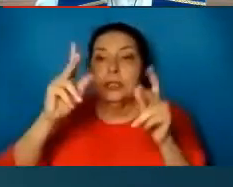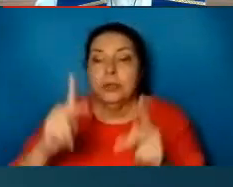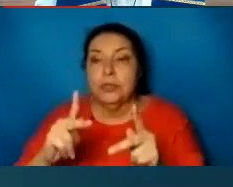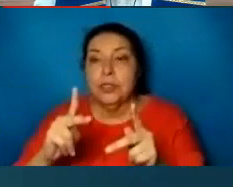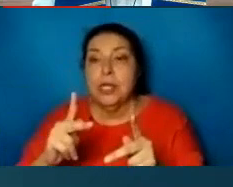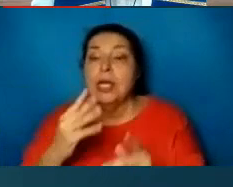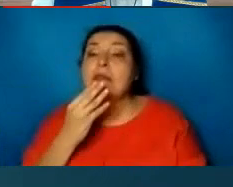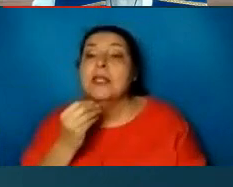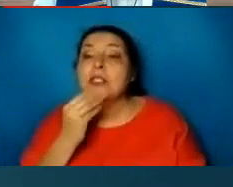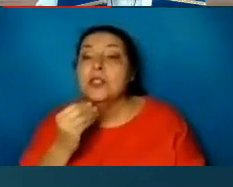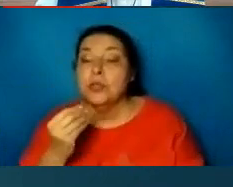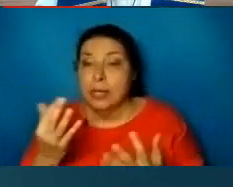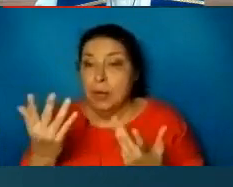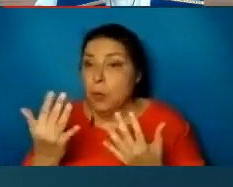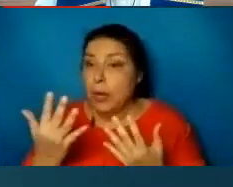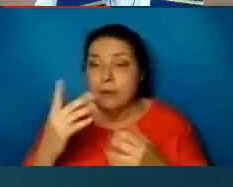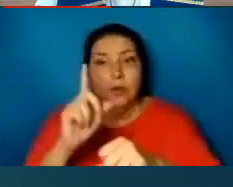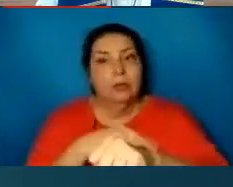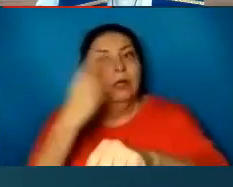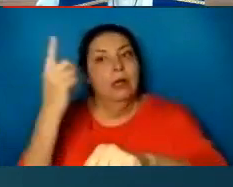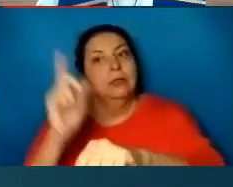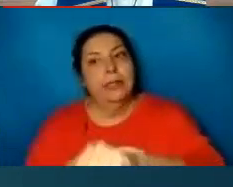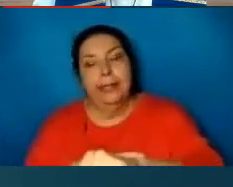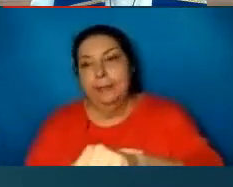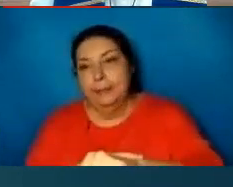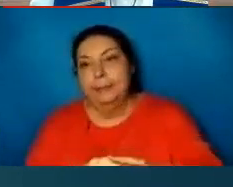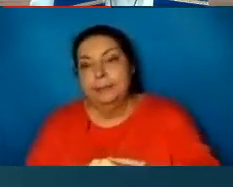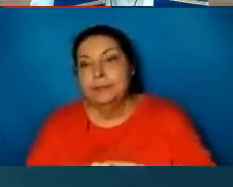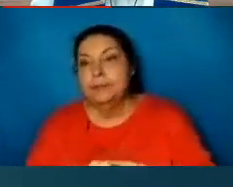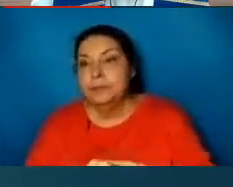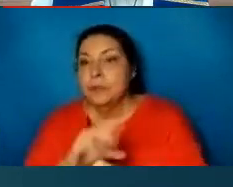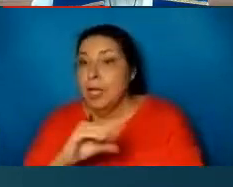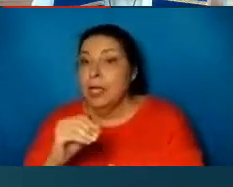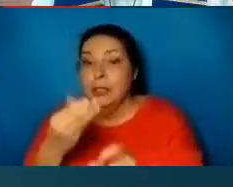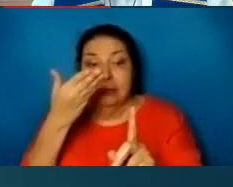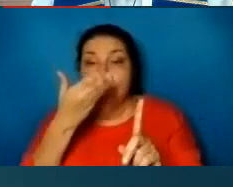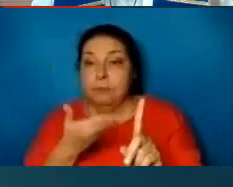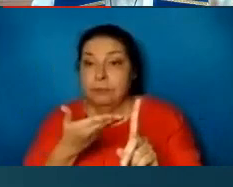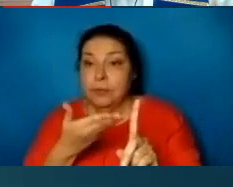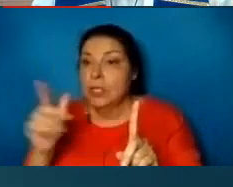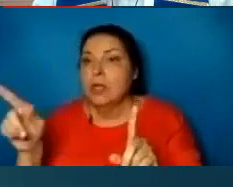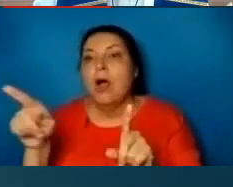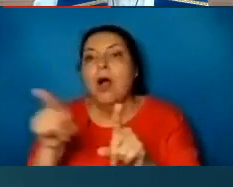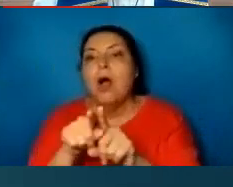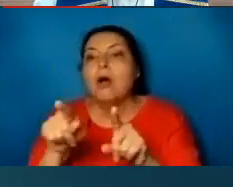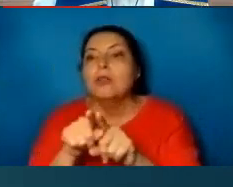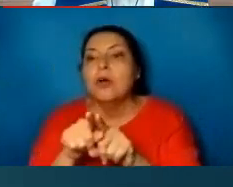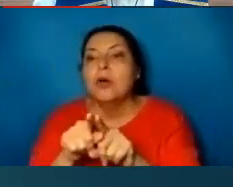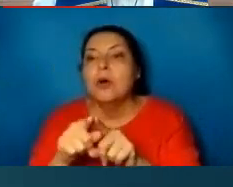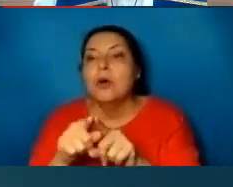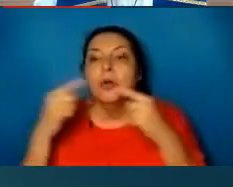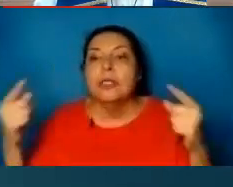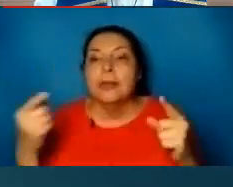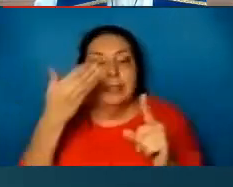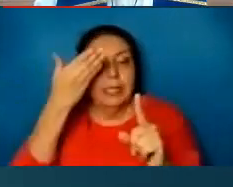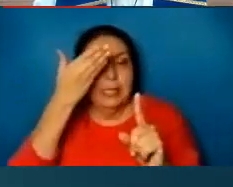Jews had waited for so long. And he is also proclaiming that he